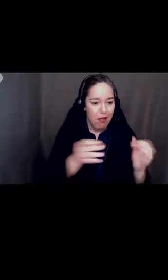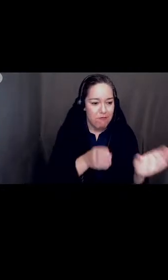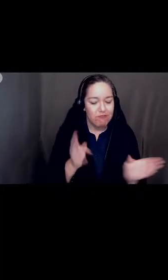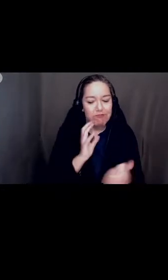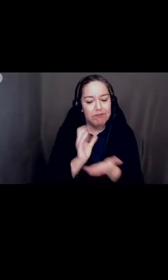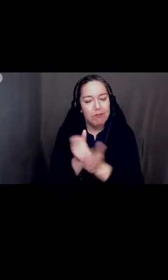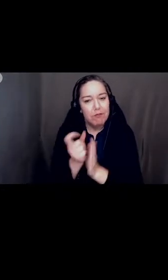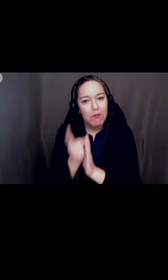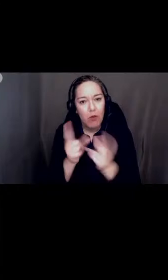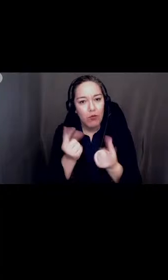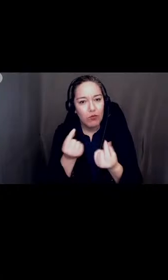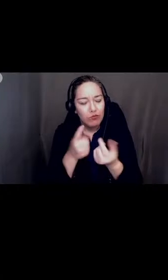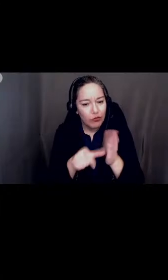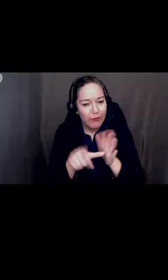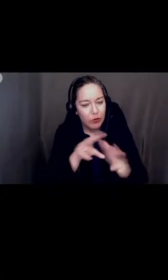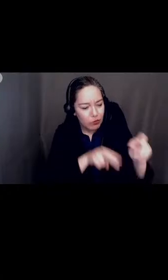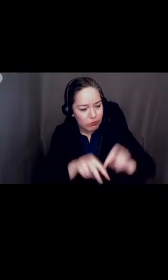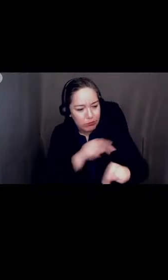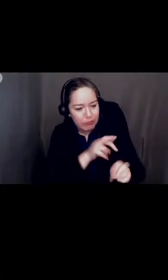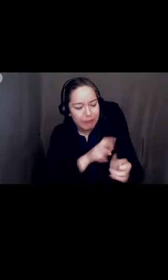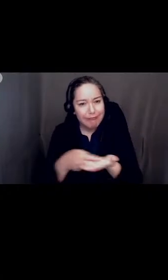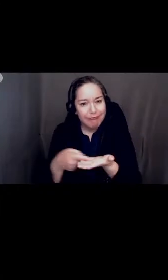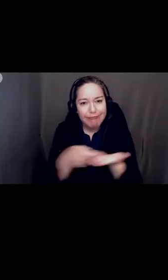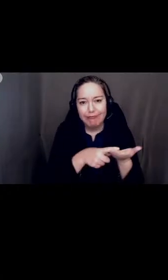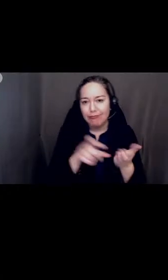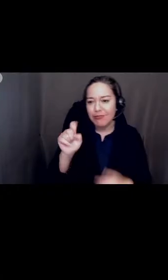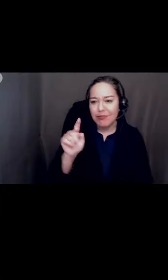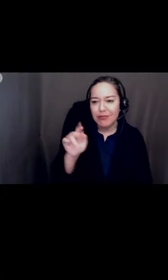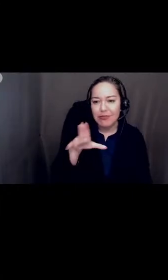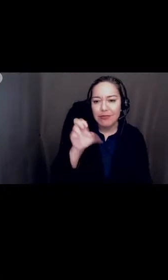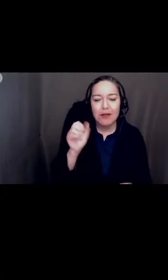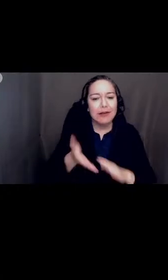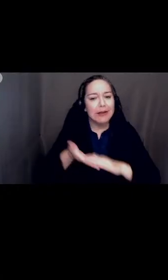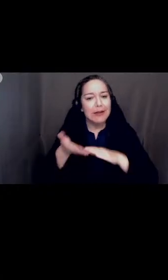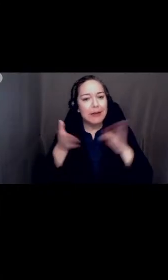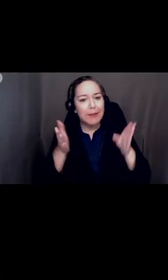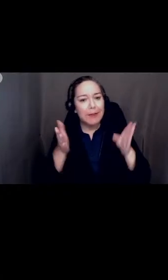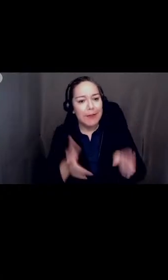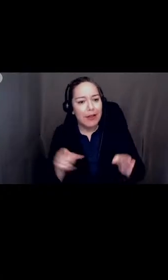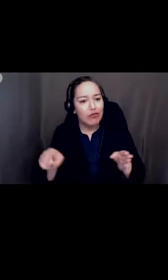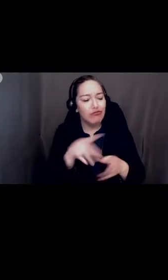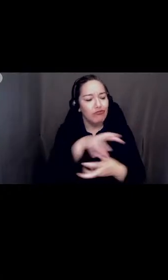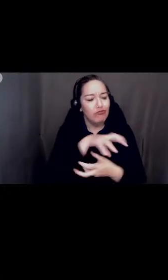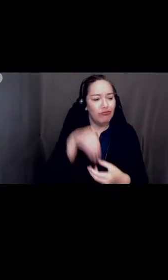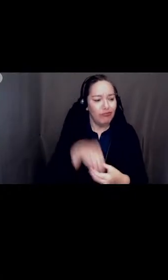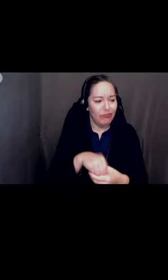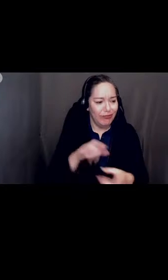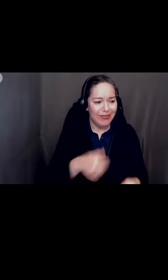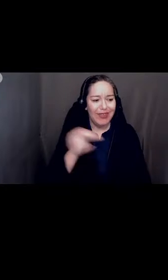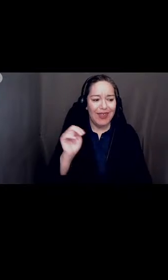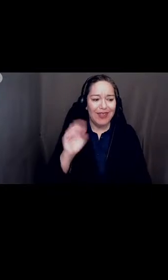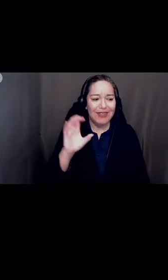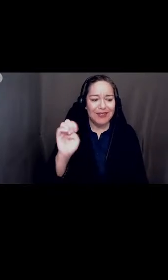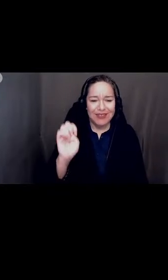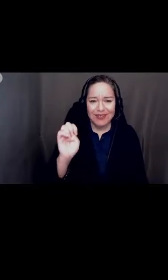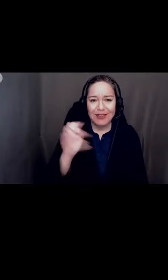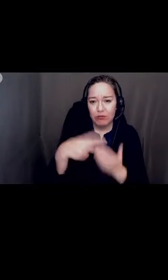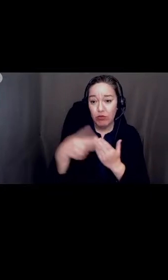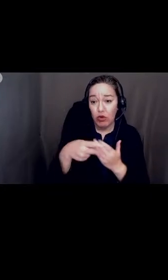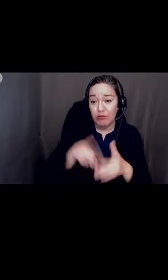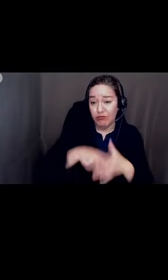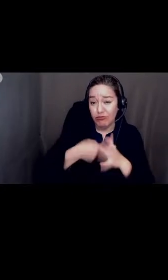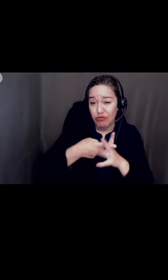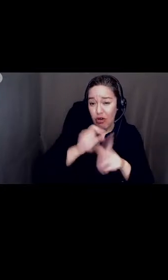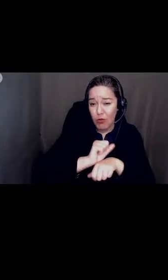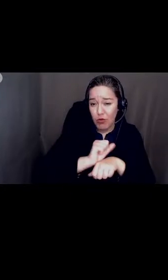and discuss our status of our administrators and our participation in the NCE NSL program. So, when we began this work back in 2018,